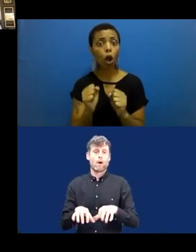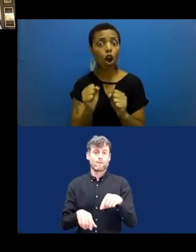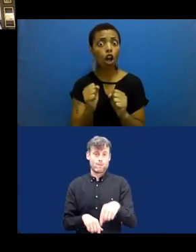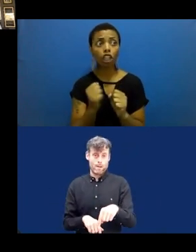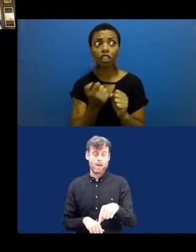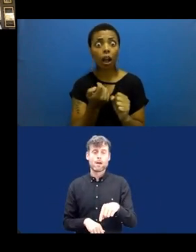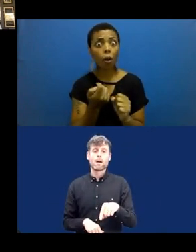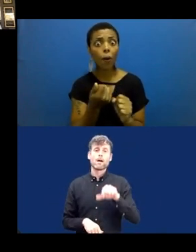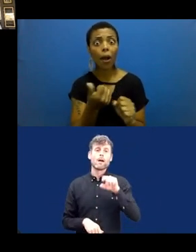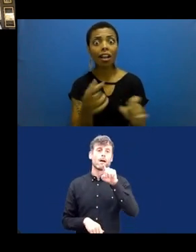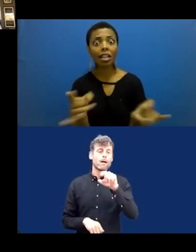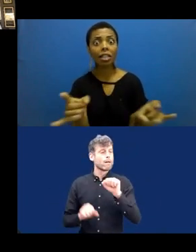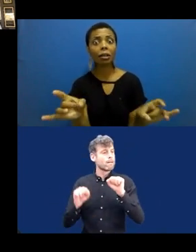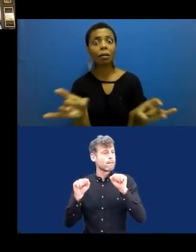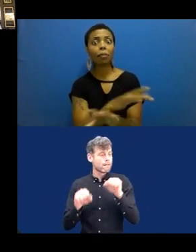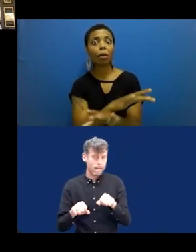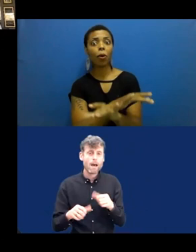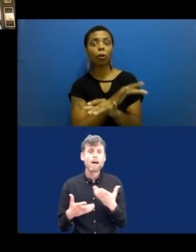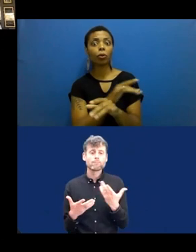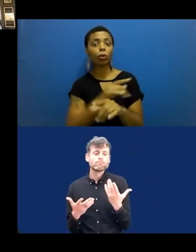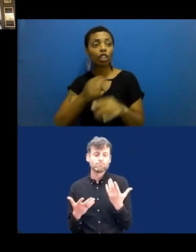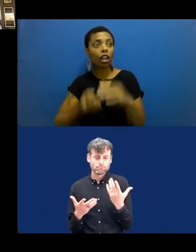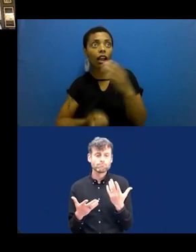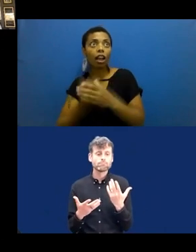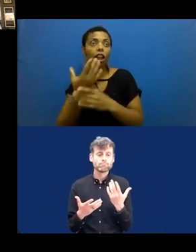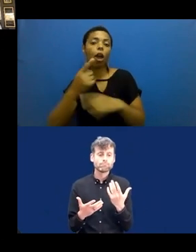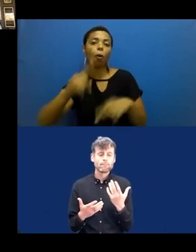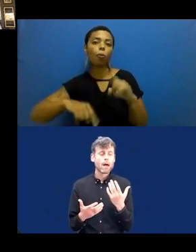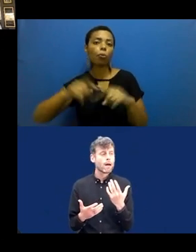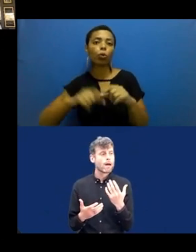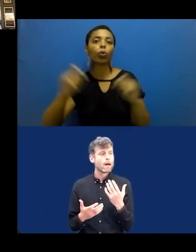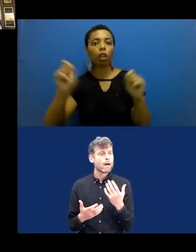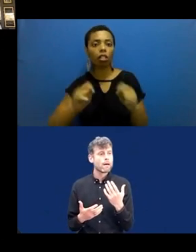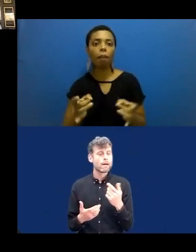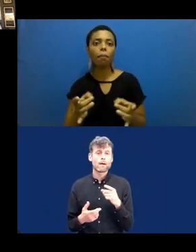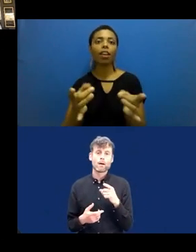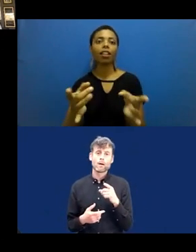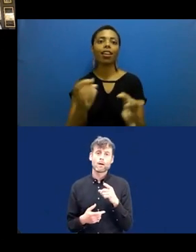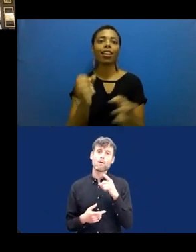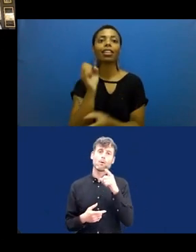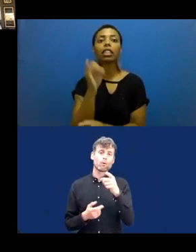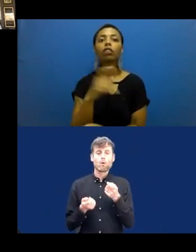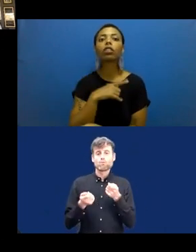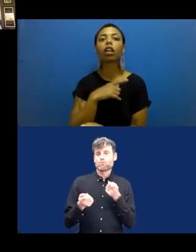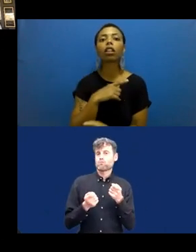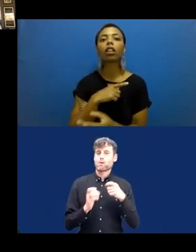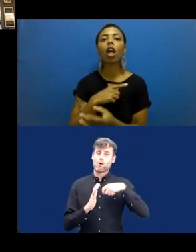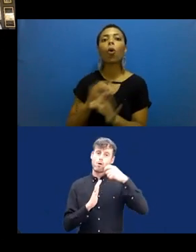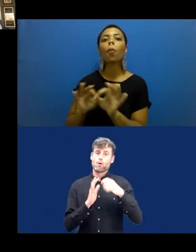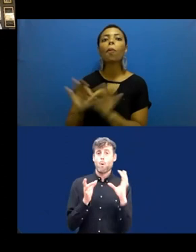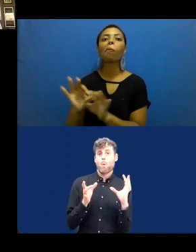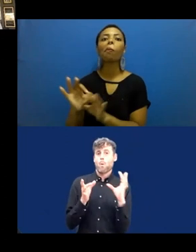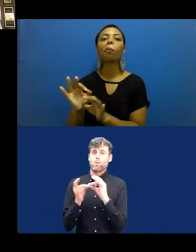a marketable product if you run a project with scientists. While,